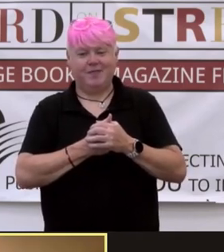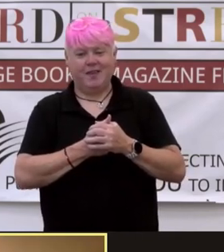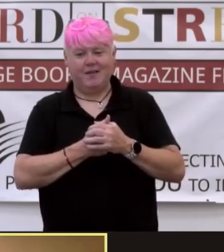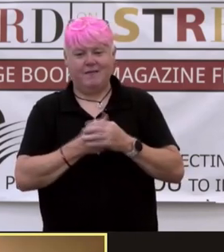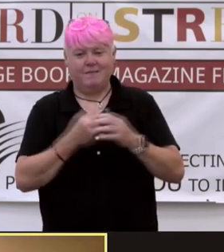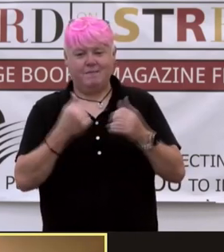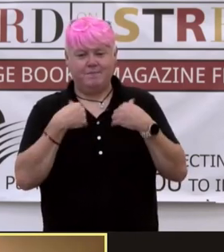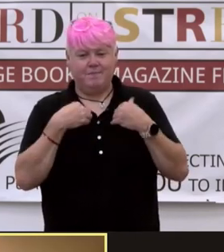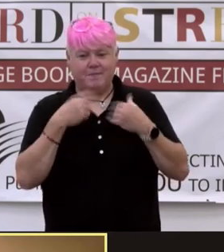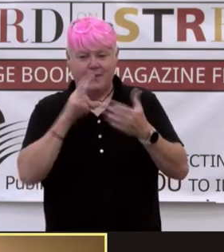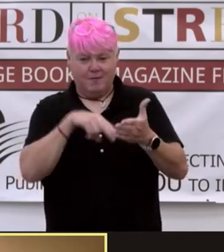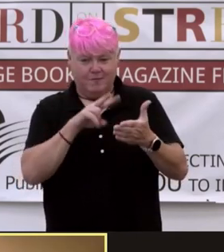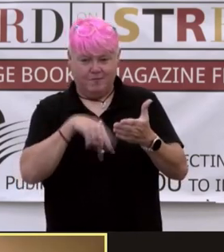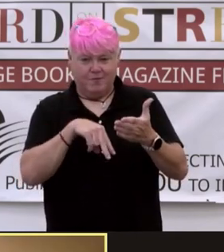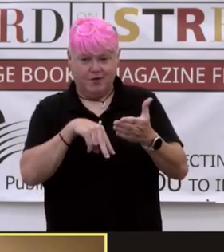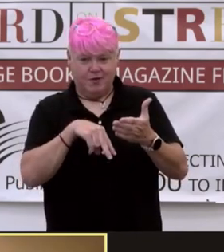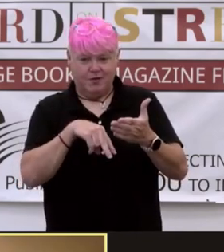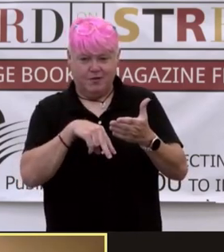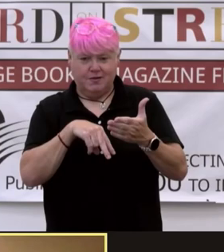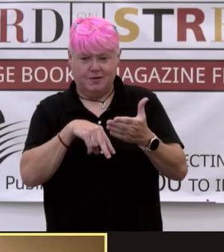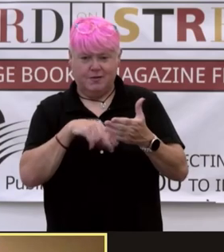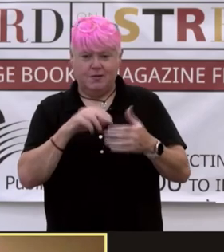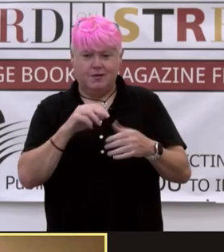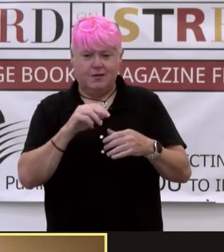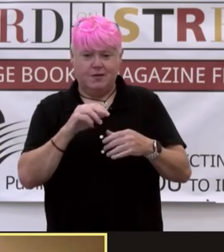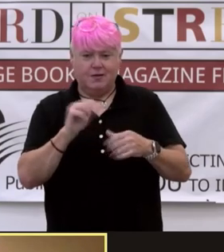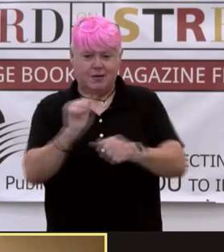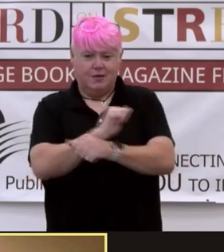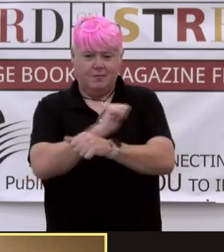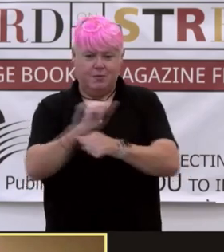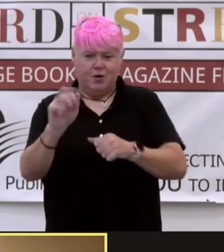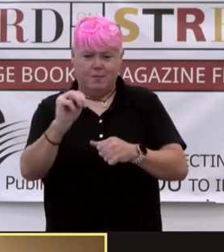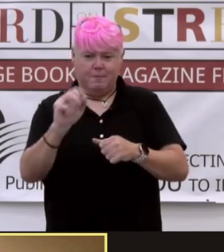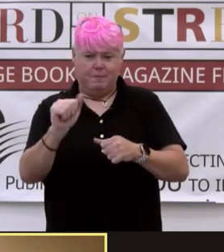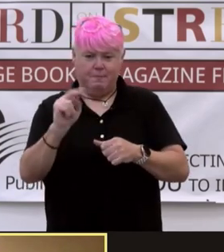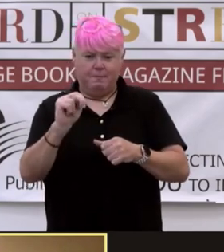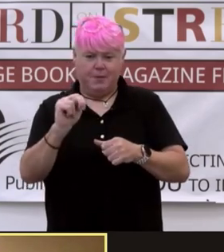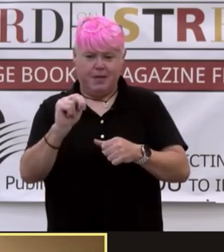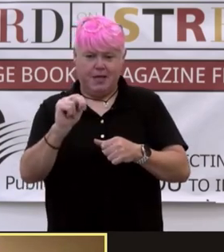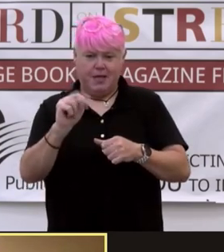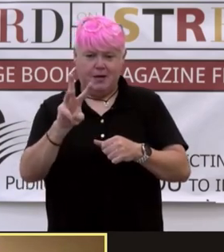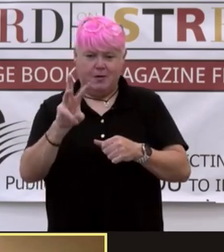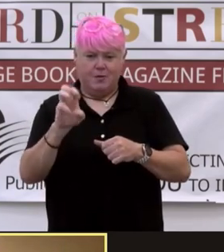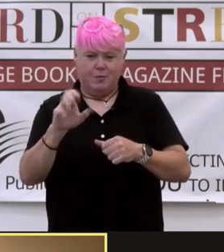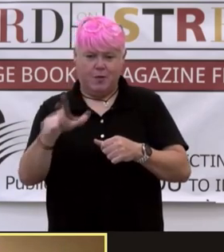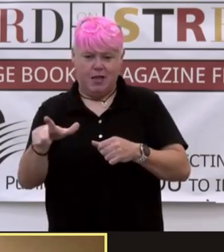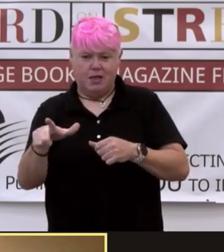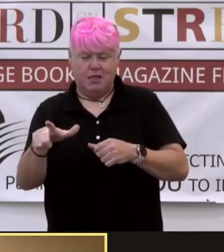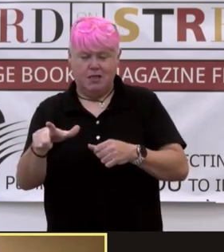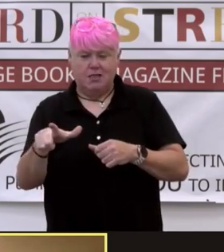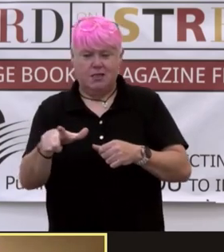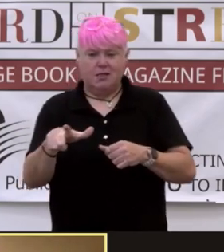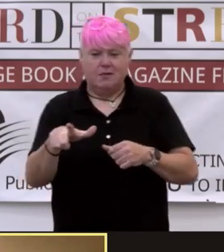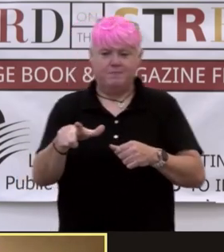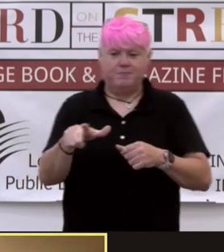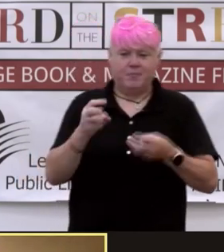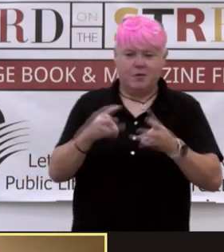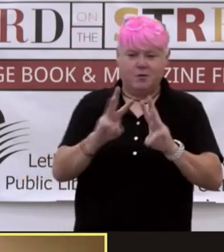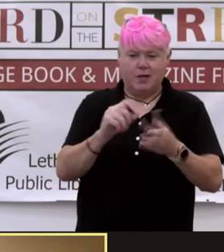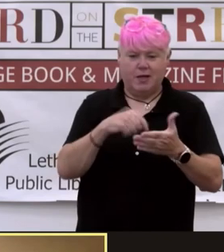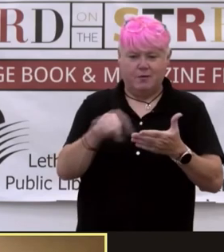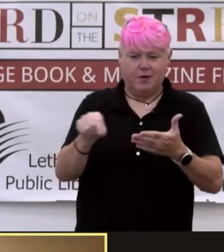have been reading Alberto Manguel. I'm not sure if you know him, but he's, the way he writes